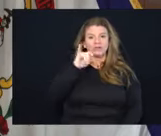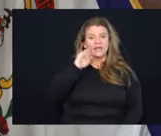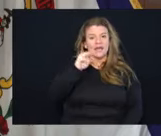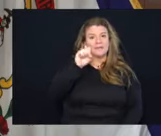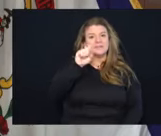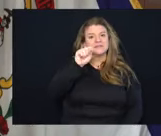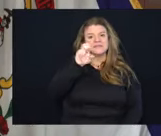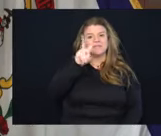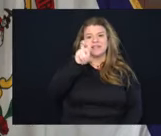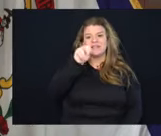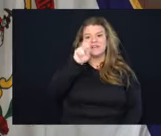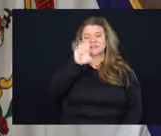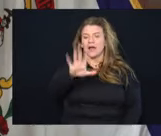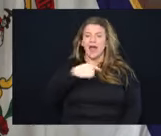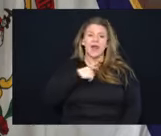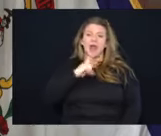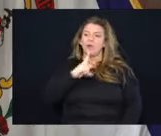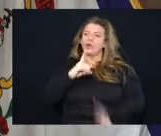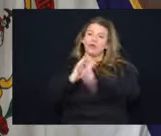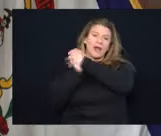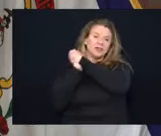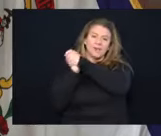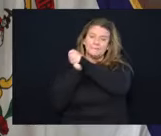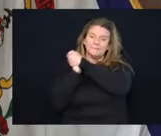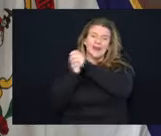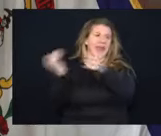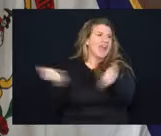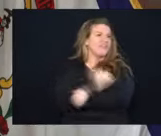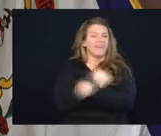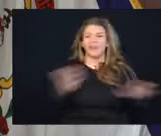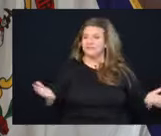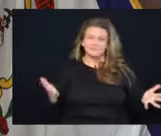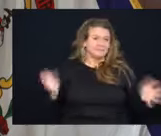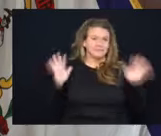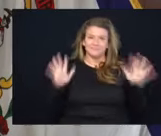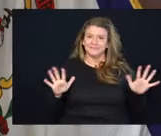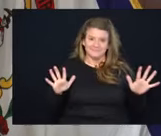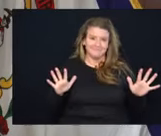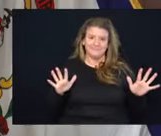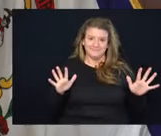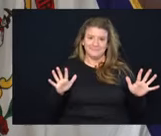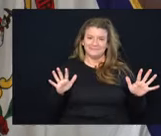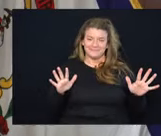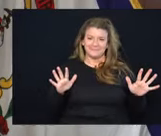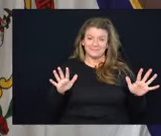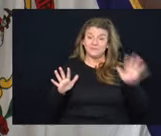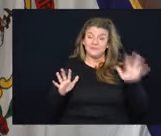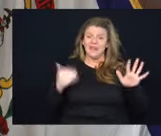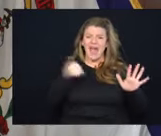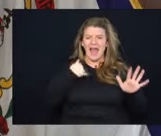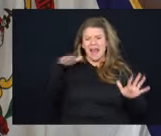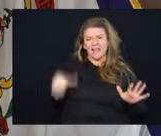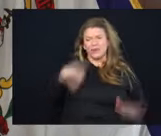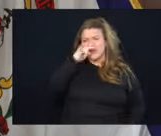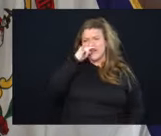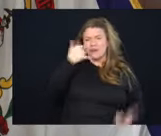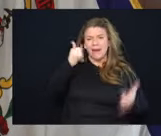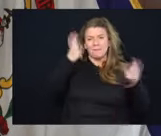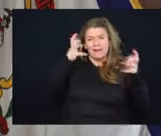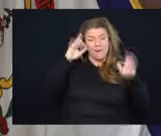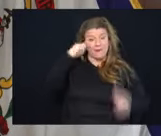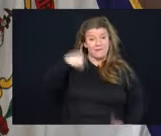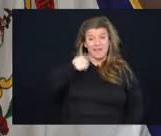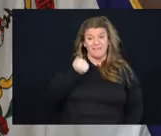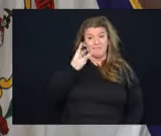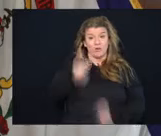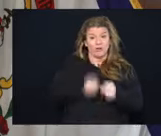head coach and I congratulate them in every way in the world. You know, I had a little kid who played basketball for me